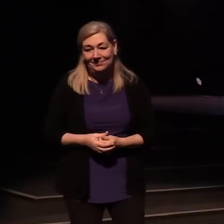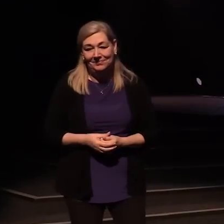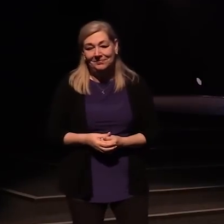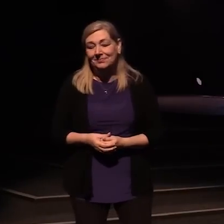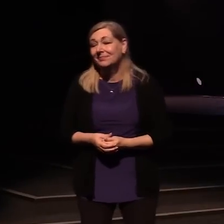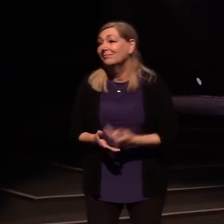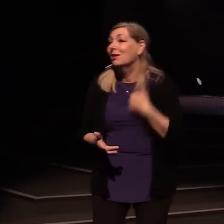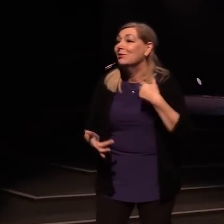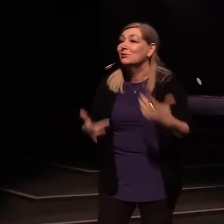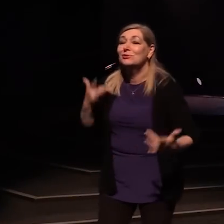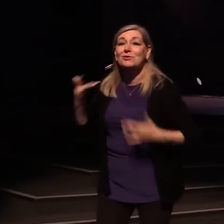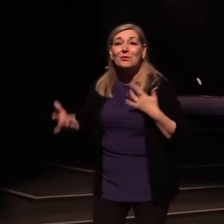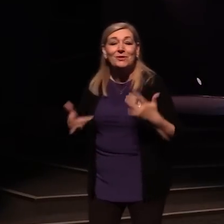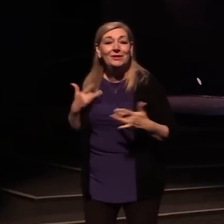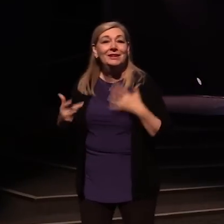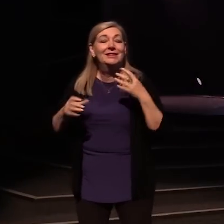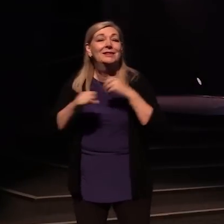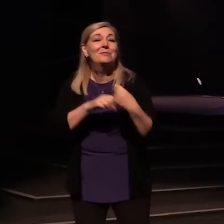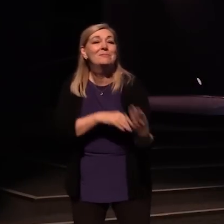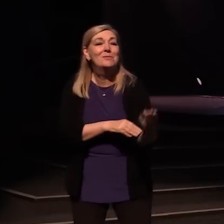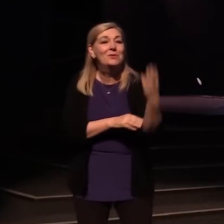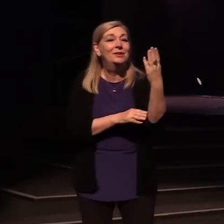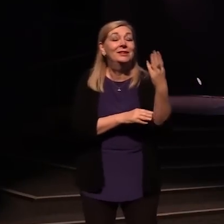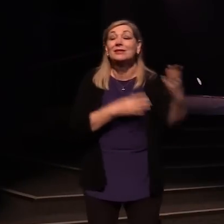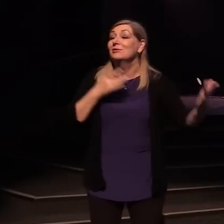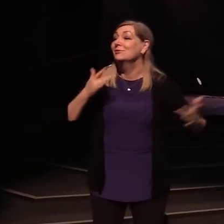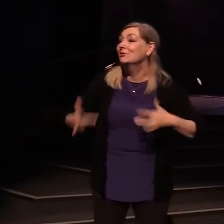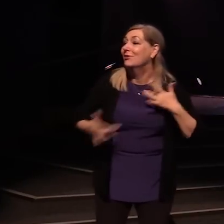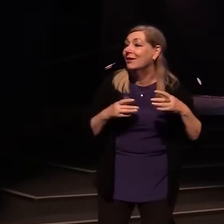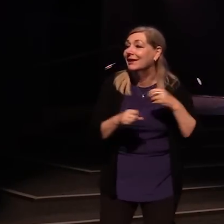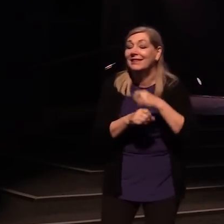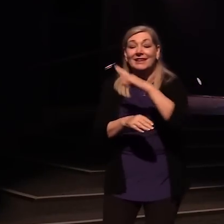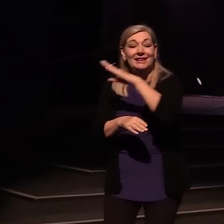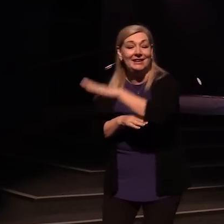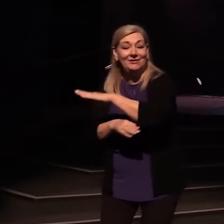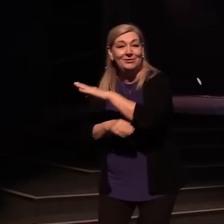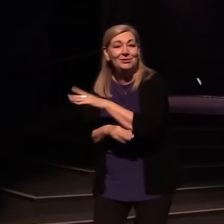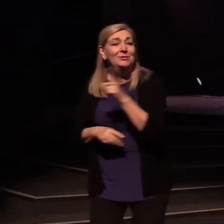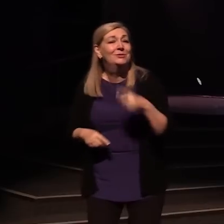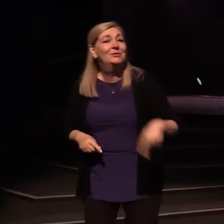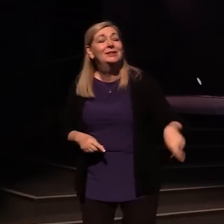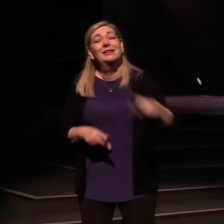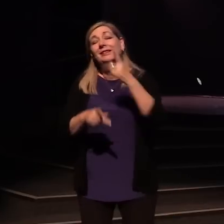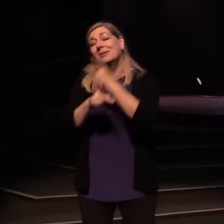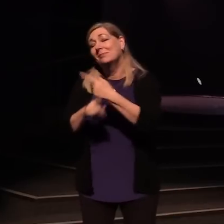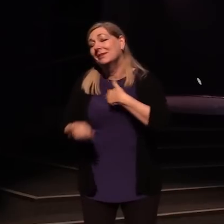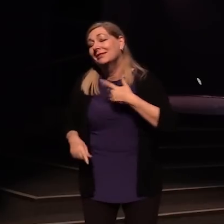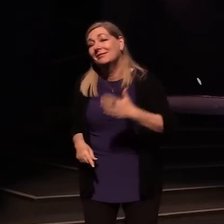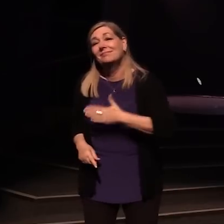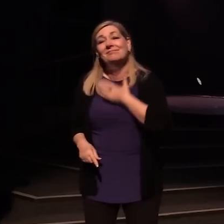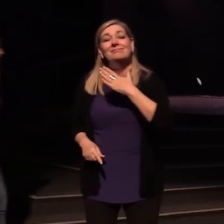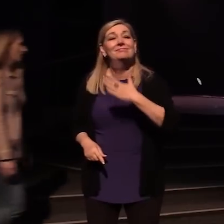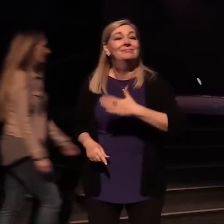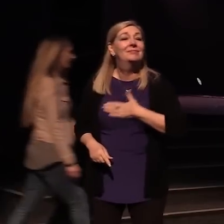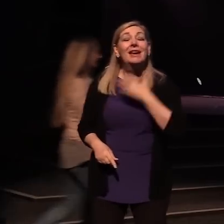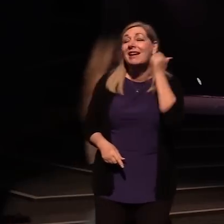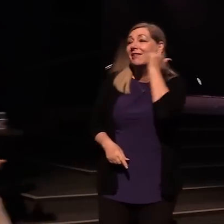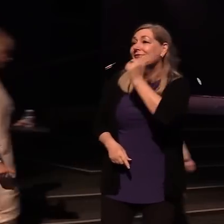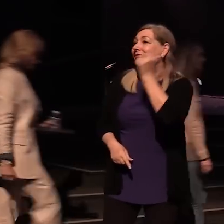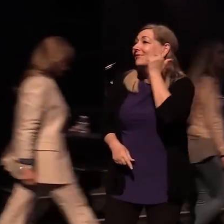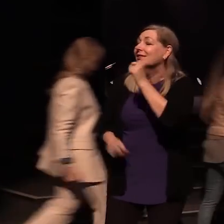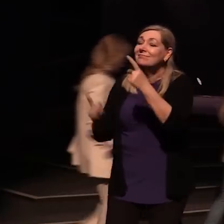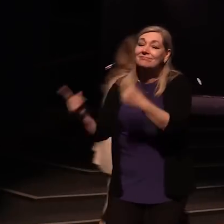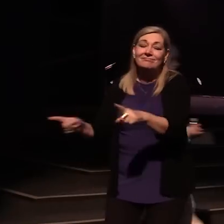I've got joy in the morning joy in the evening you keep me dancing in every